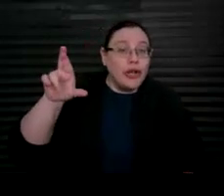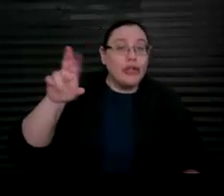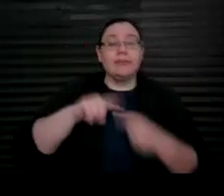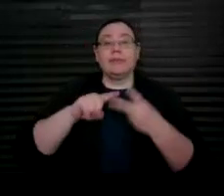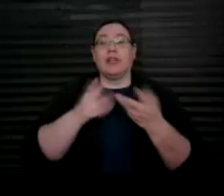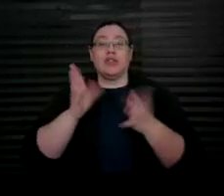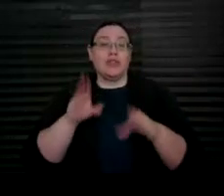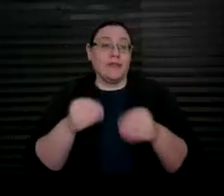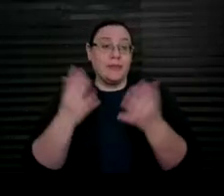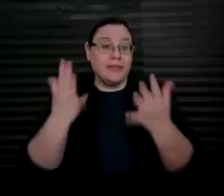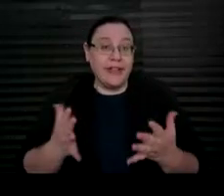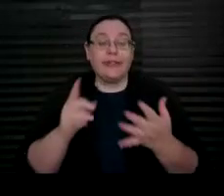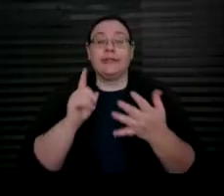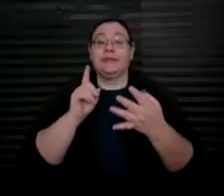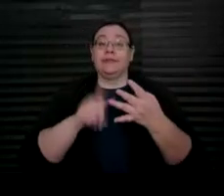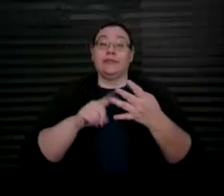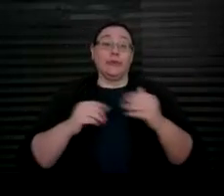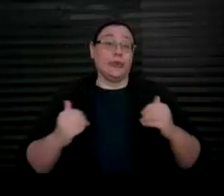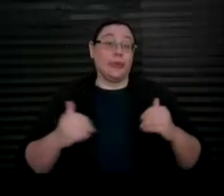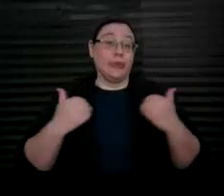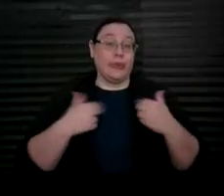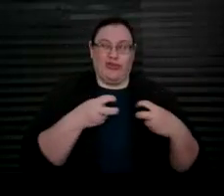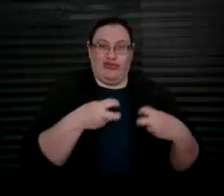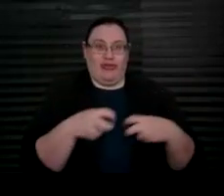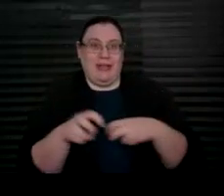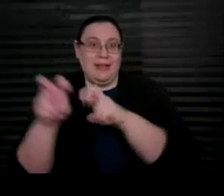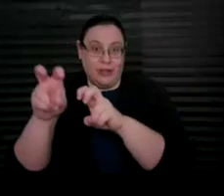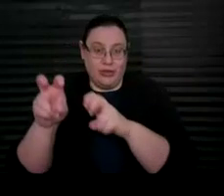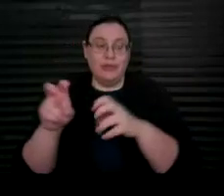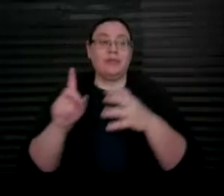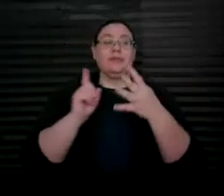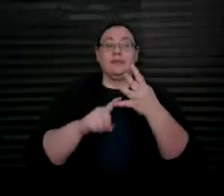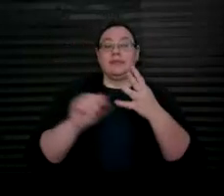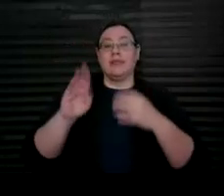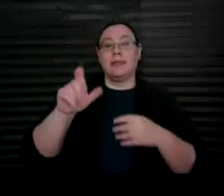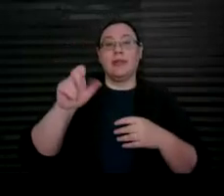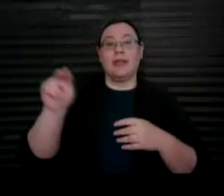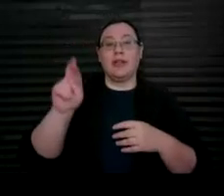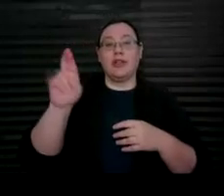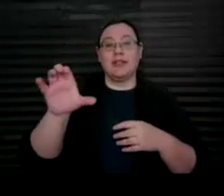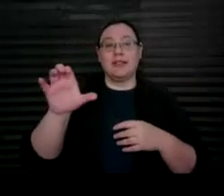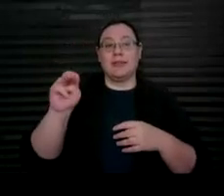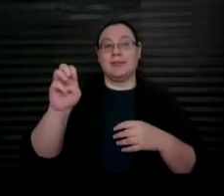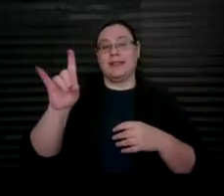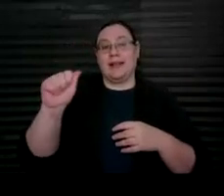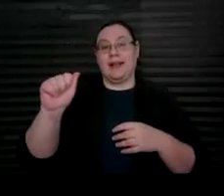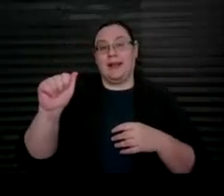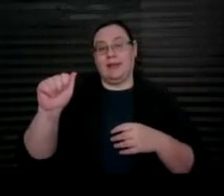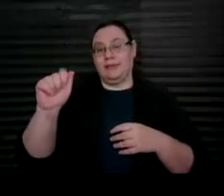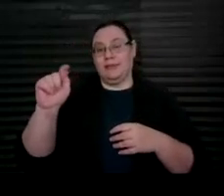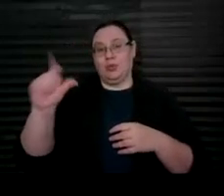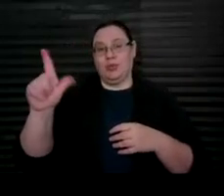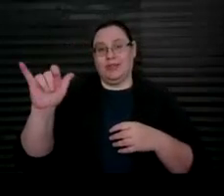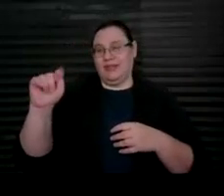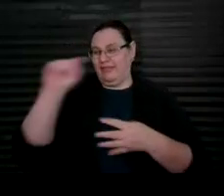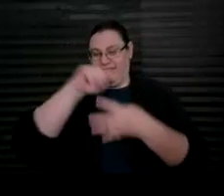Toolkit, Youth Transition Toolkit, and ABLE NRC Media Toolkit, so you can